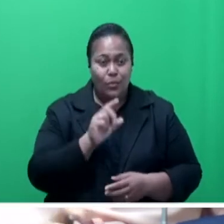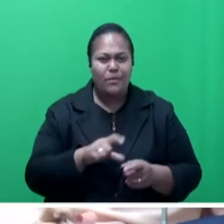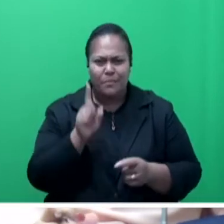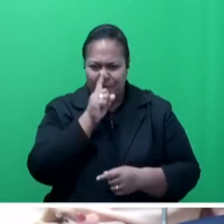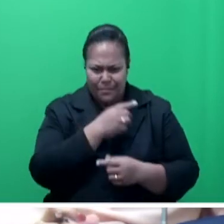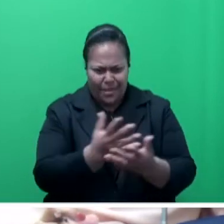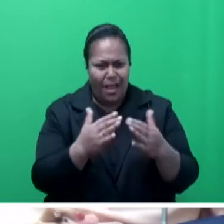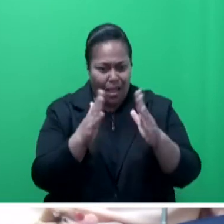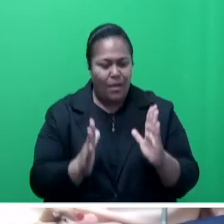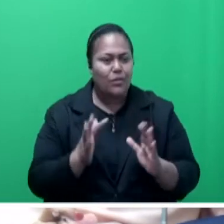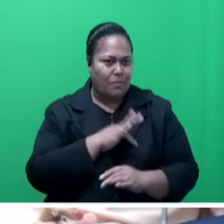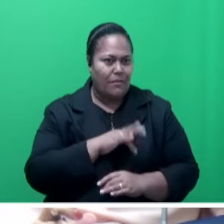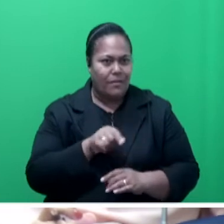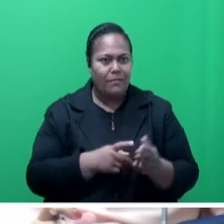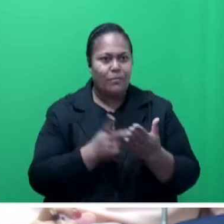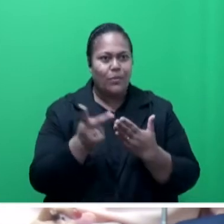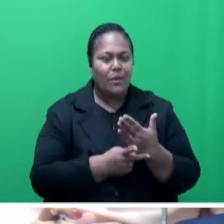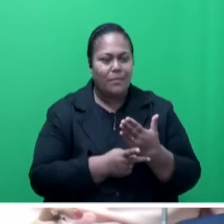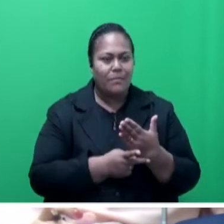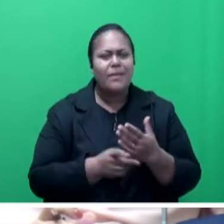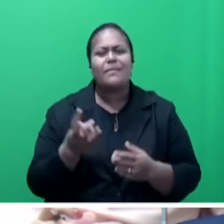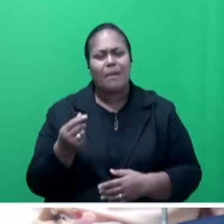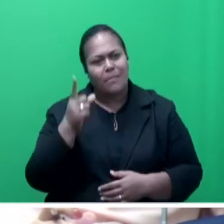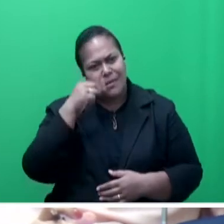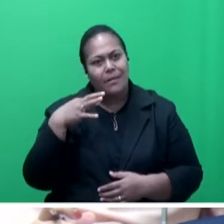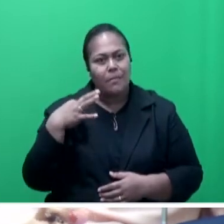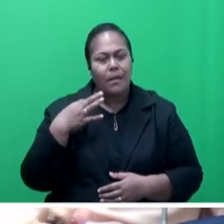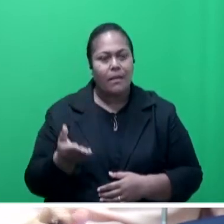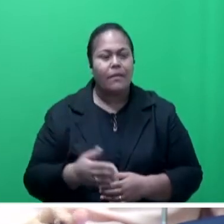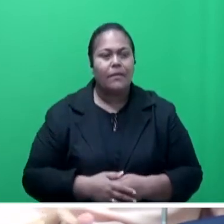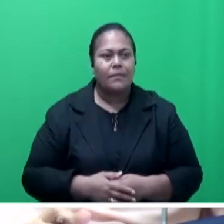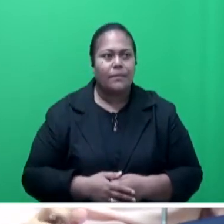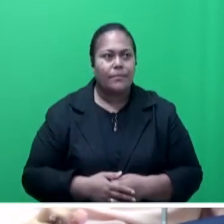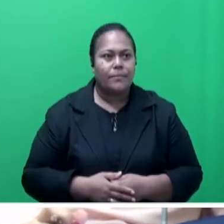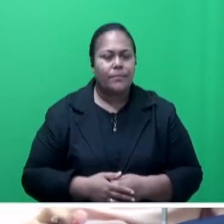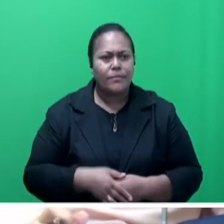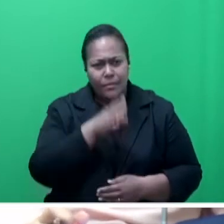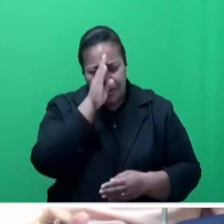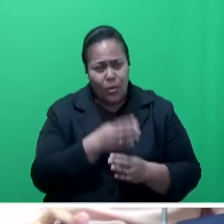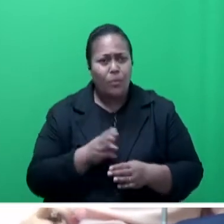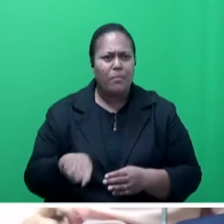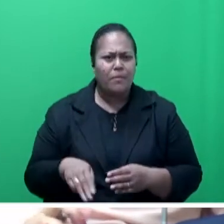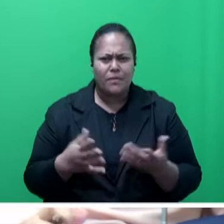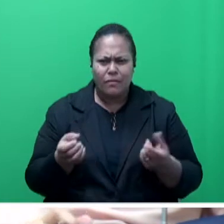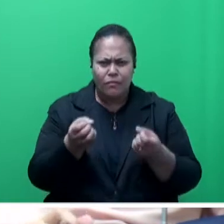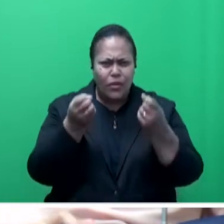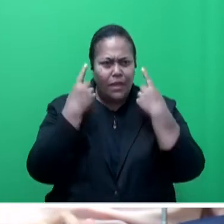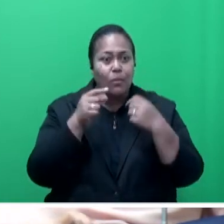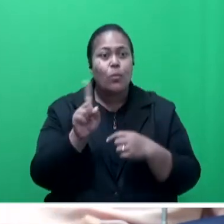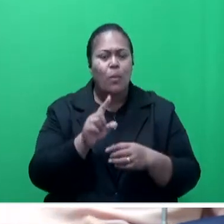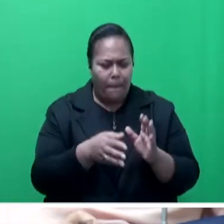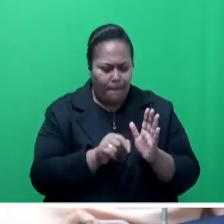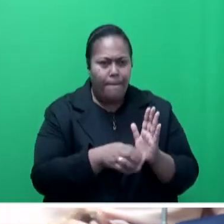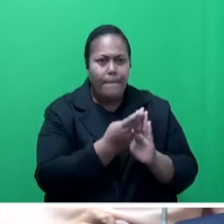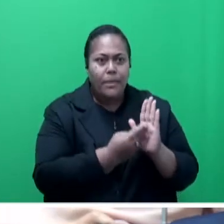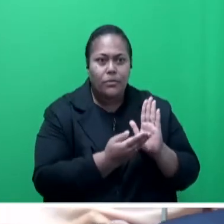Some, of course, some more can apply too. And in addition, I hope that members, they seem to forget what's actually in the budget, but we had